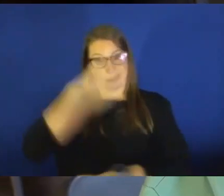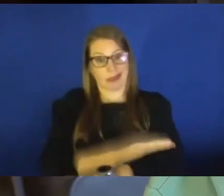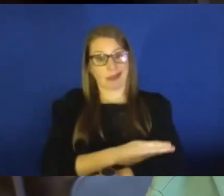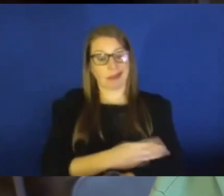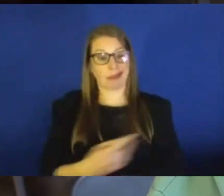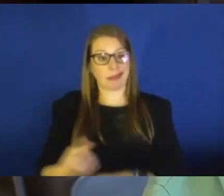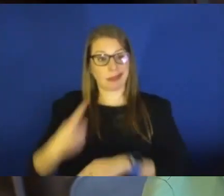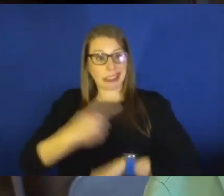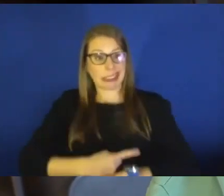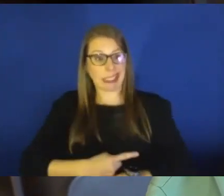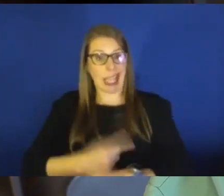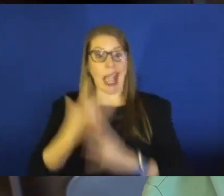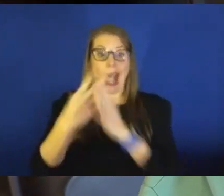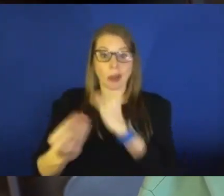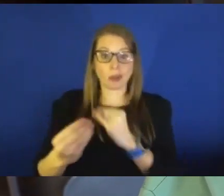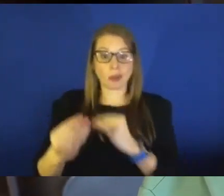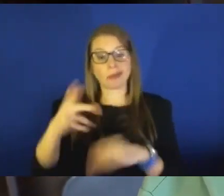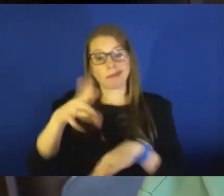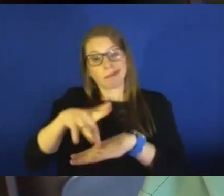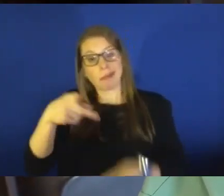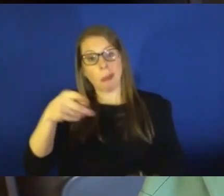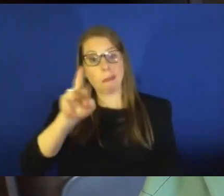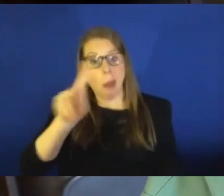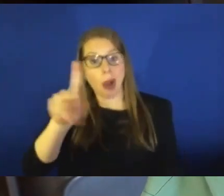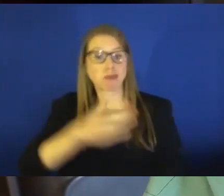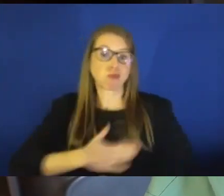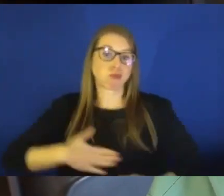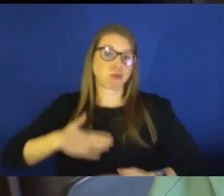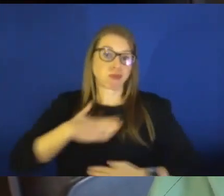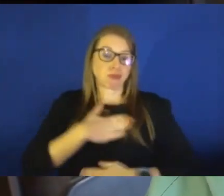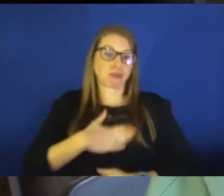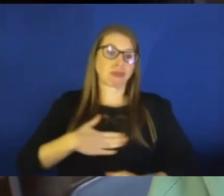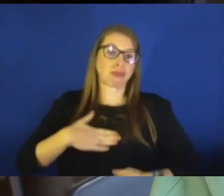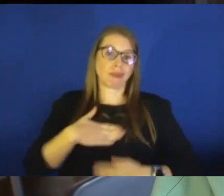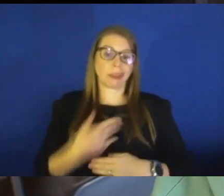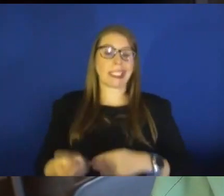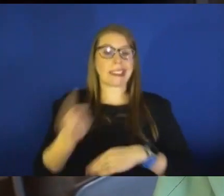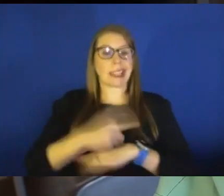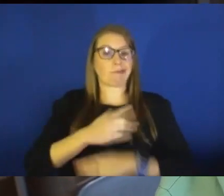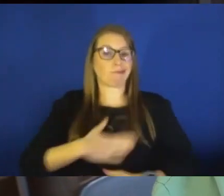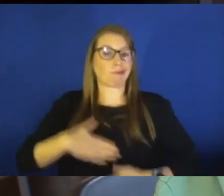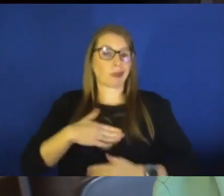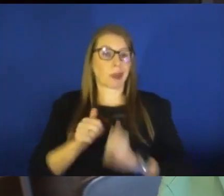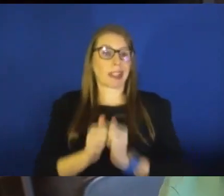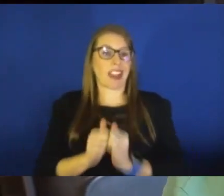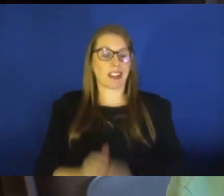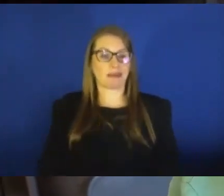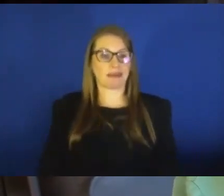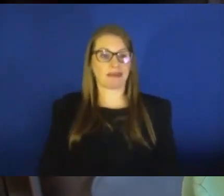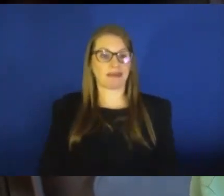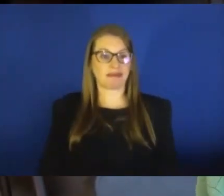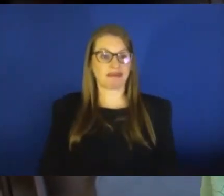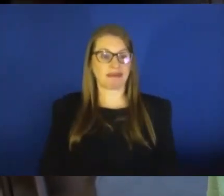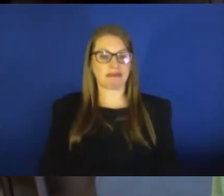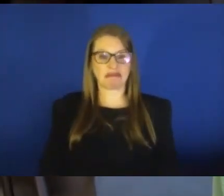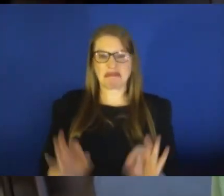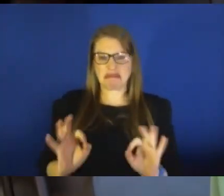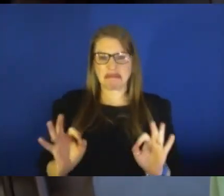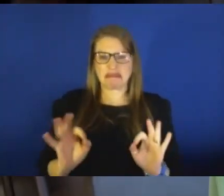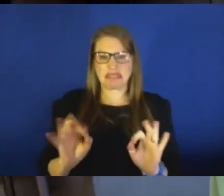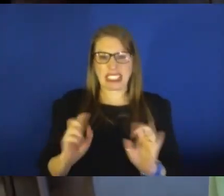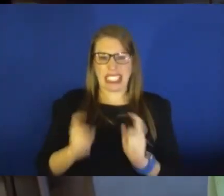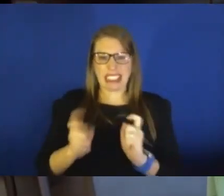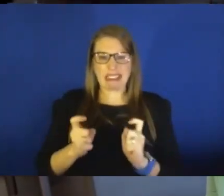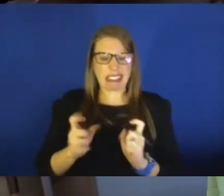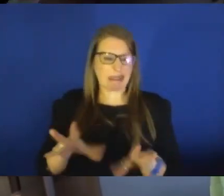usually go out to the park or something, and we just have, like, a baby swim together. It's really not a big thing. I don't really do gifts for